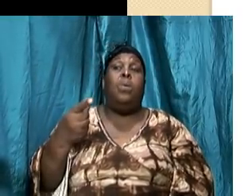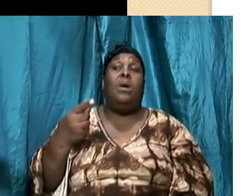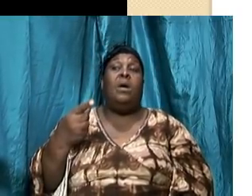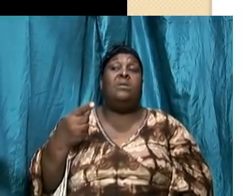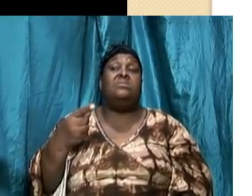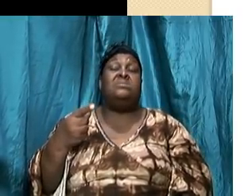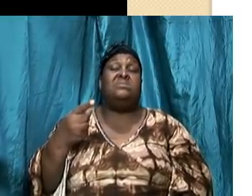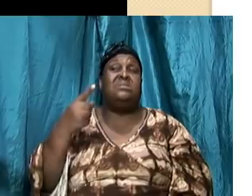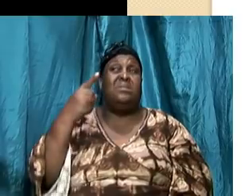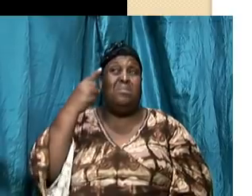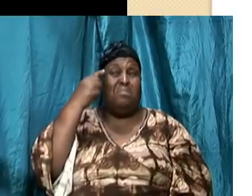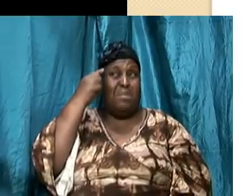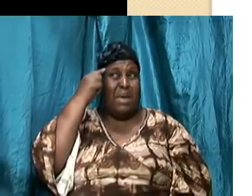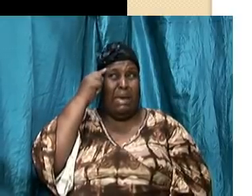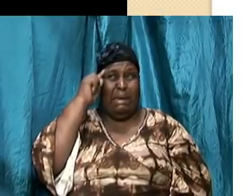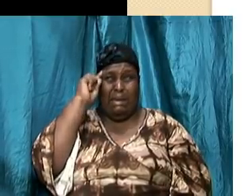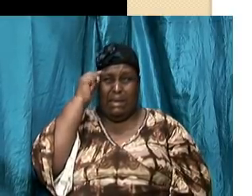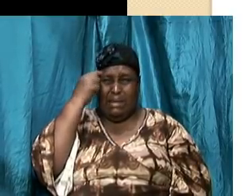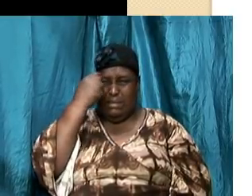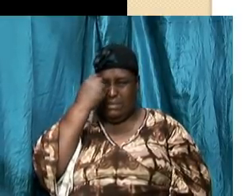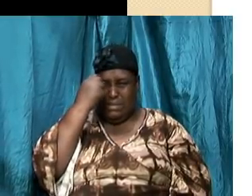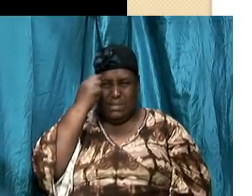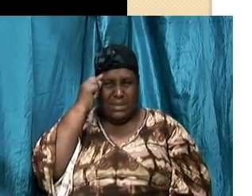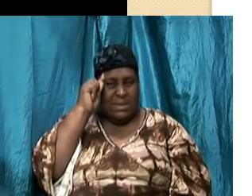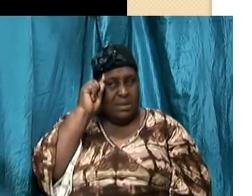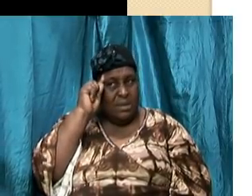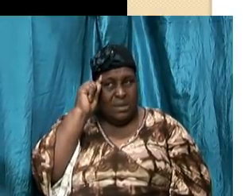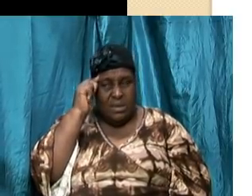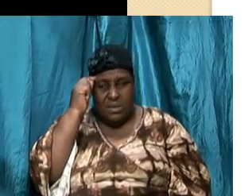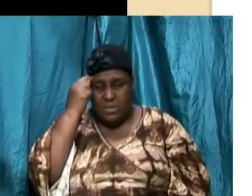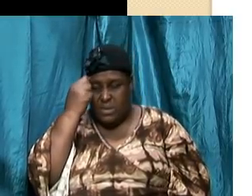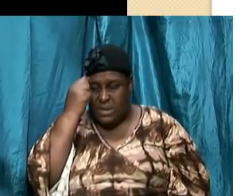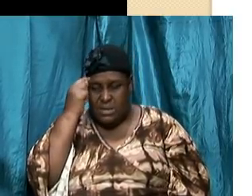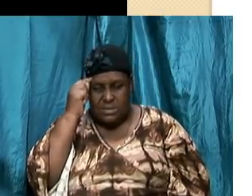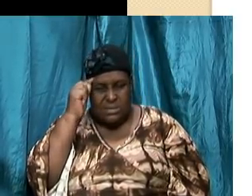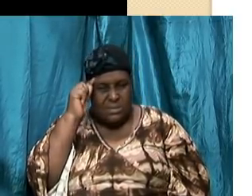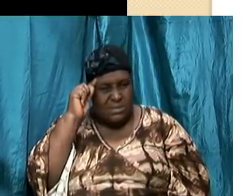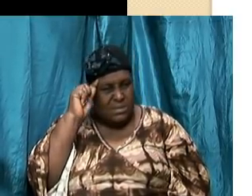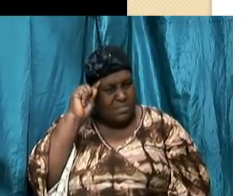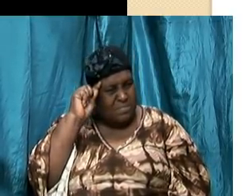resistance and once that resistance has been breached